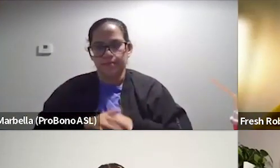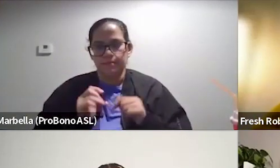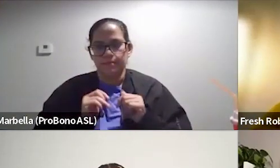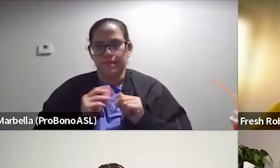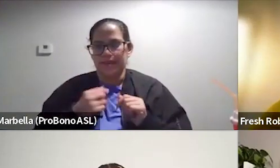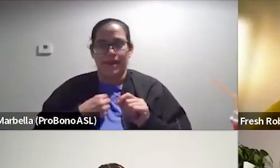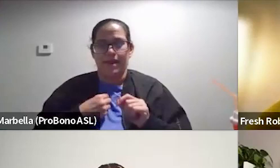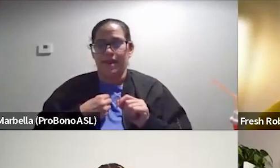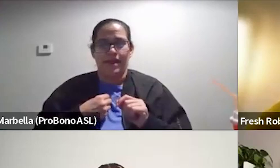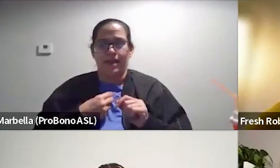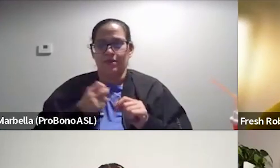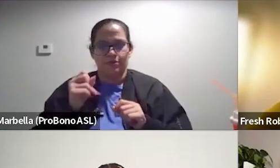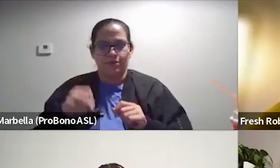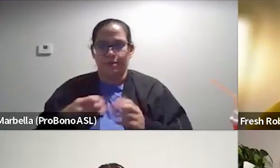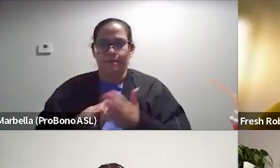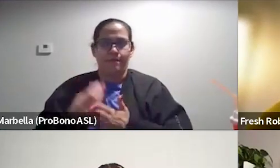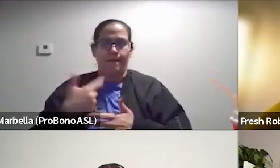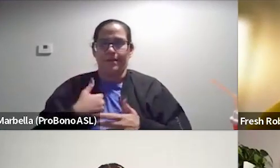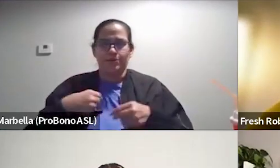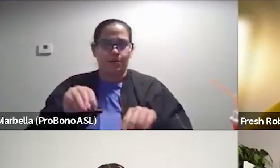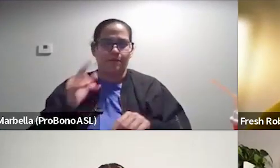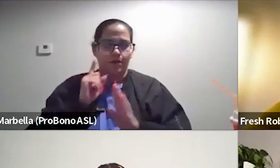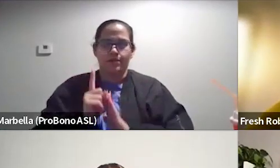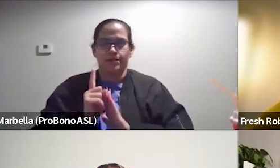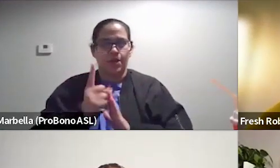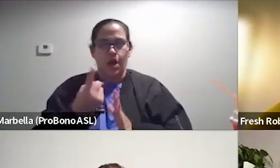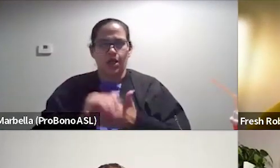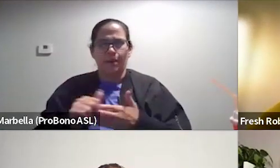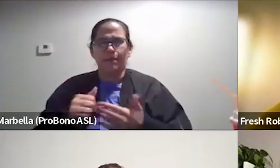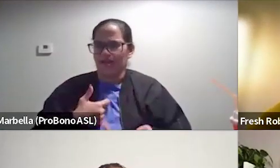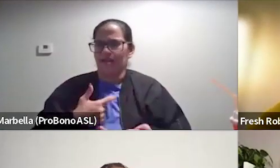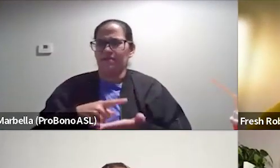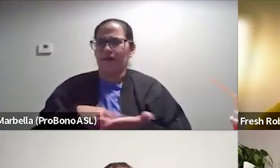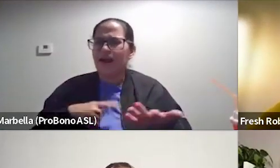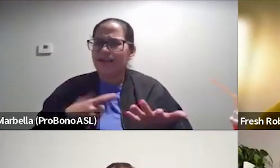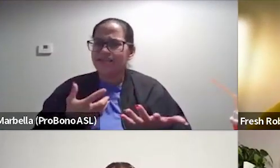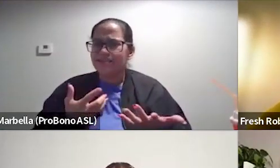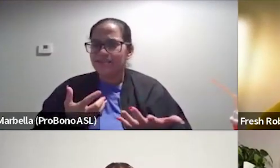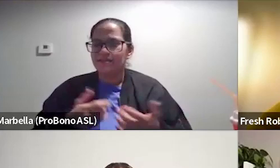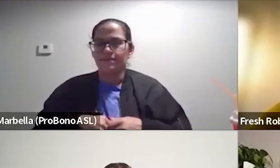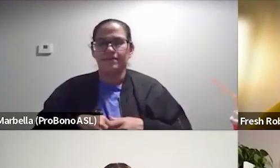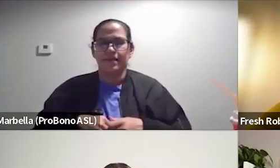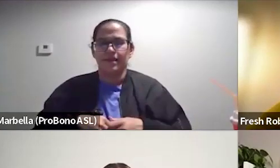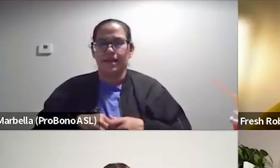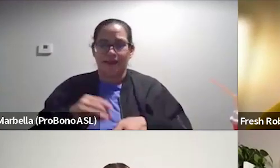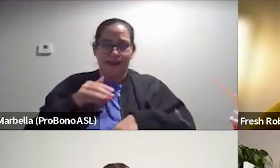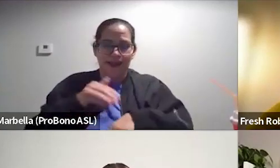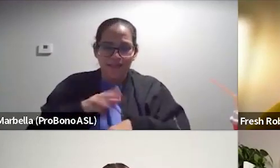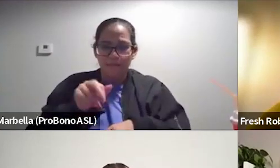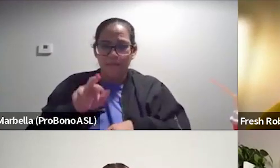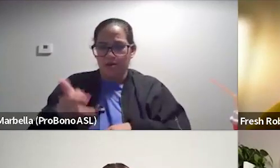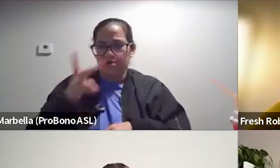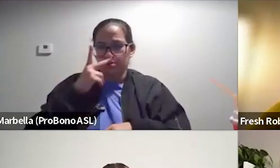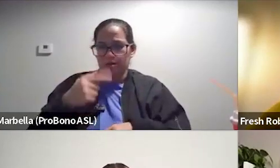And I could have, you could have bought and sold me for a dollar in that moment. I, what? Like, at the bar, at the bar you